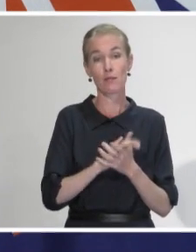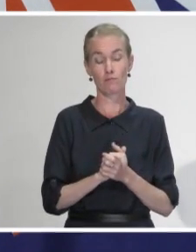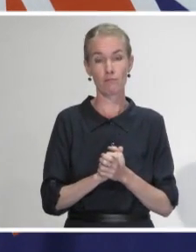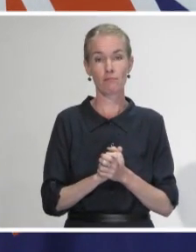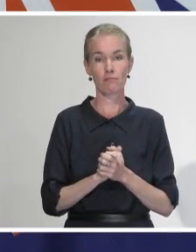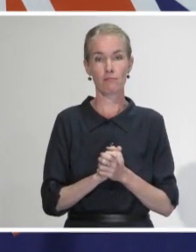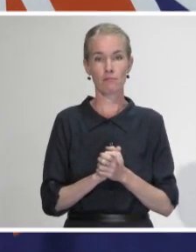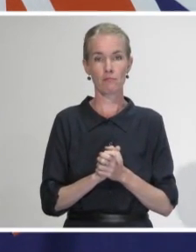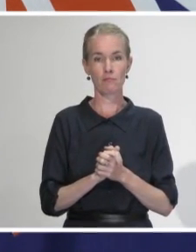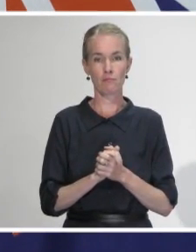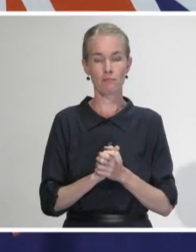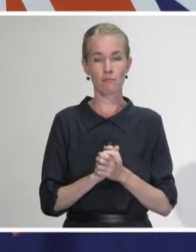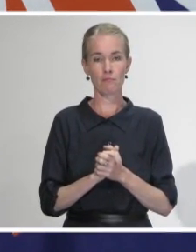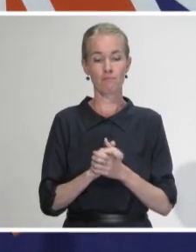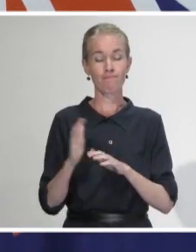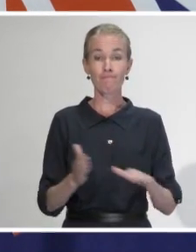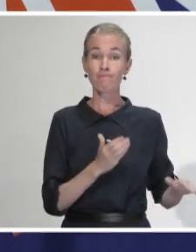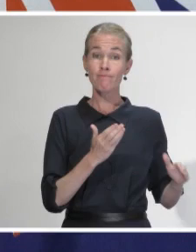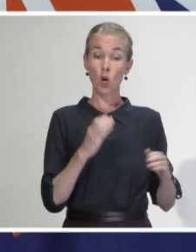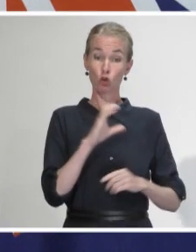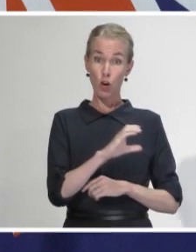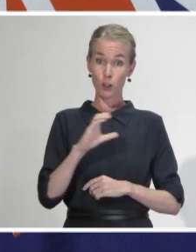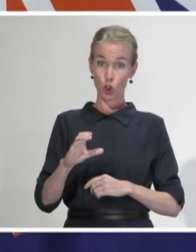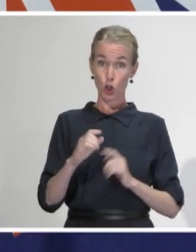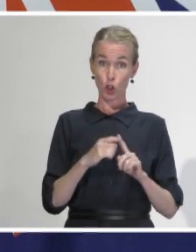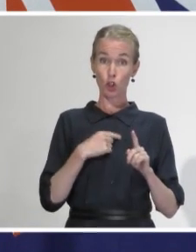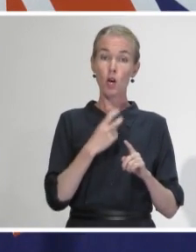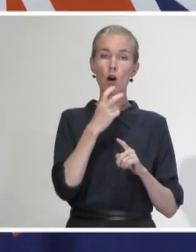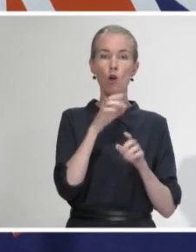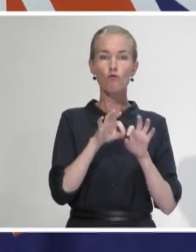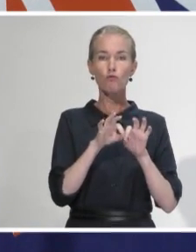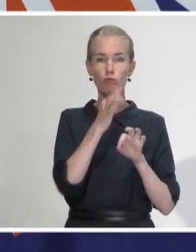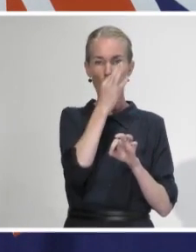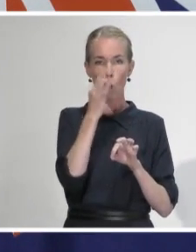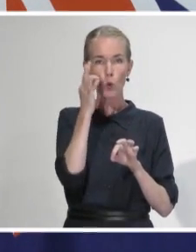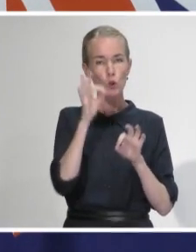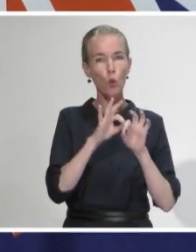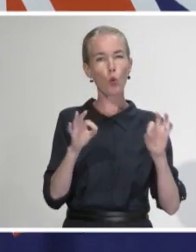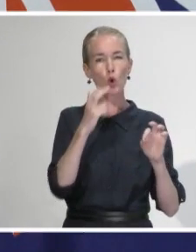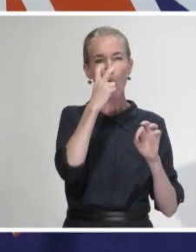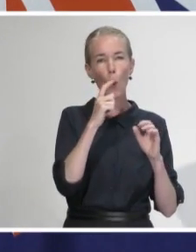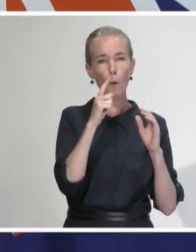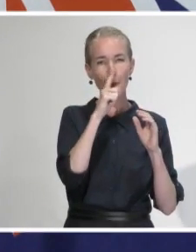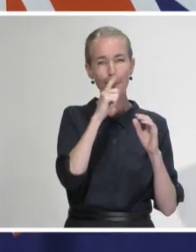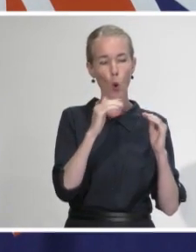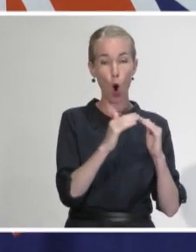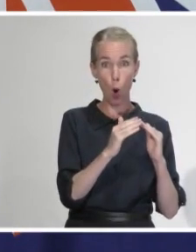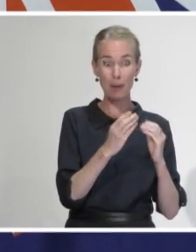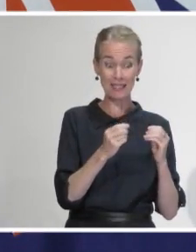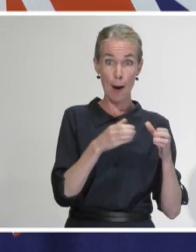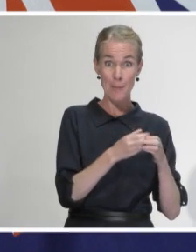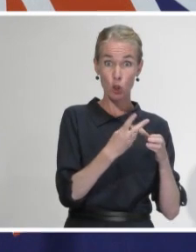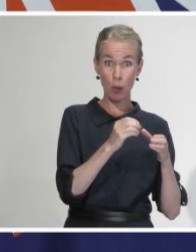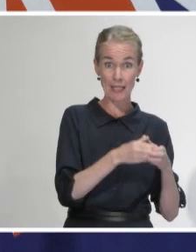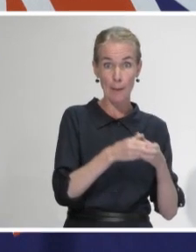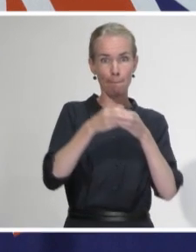In terms of the Rosewood residents who are currently at Burwood Hospital, there was a question asked yesterday about this and in particular why